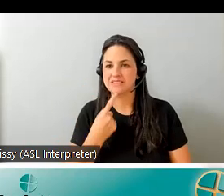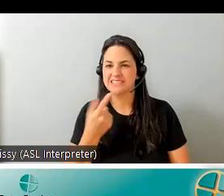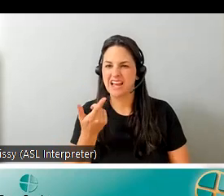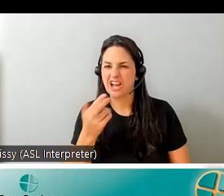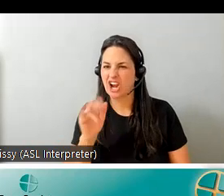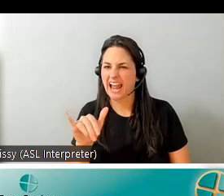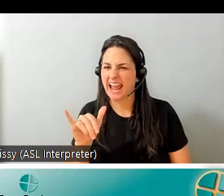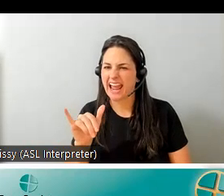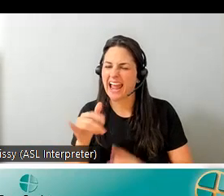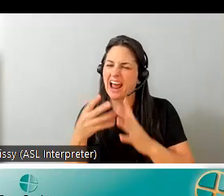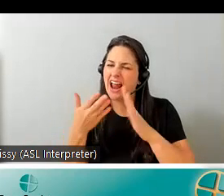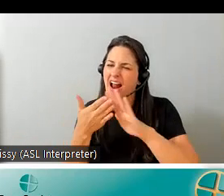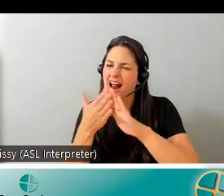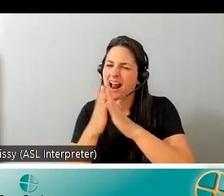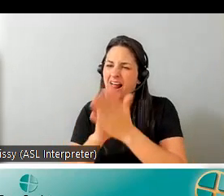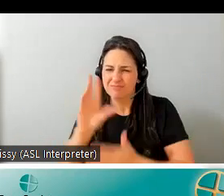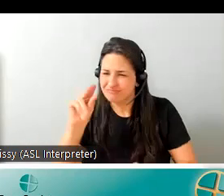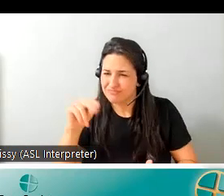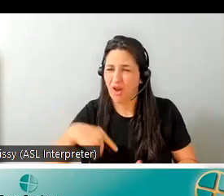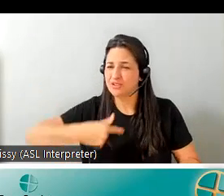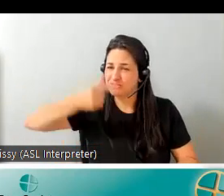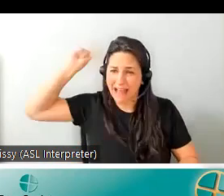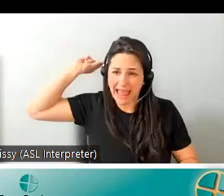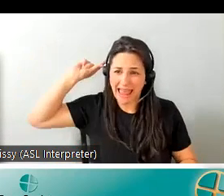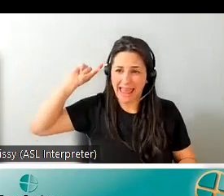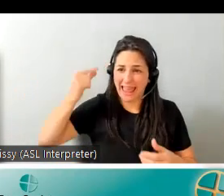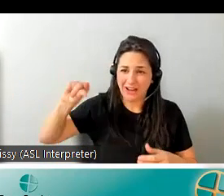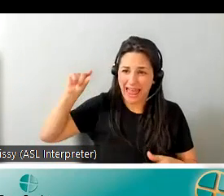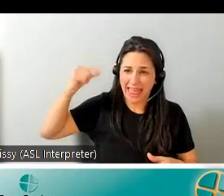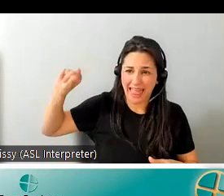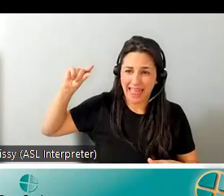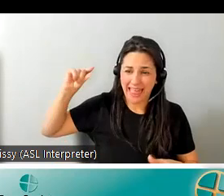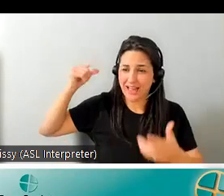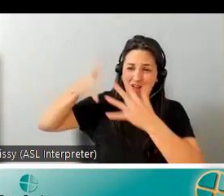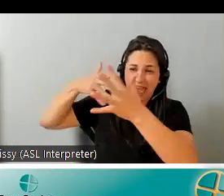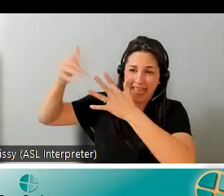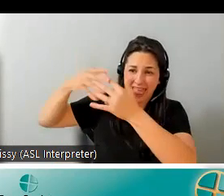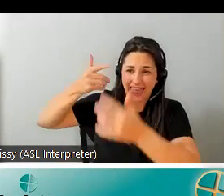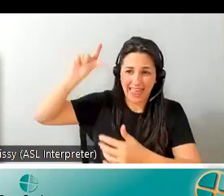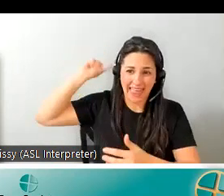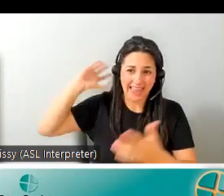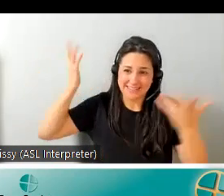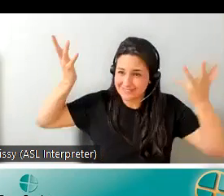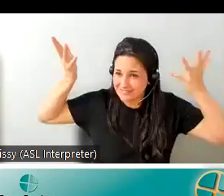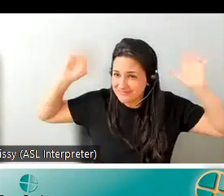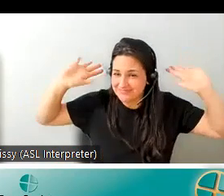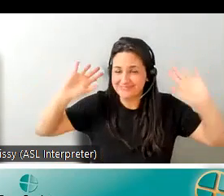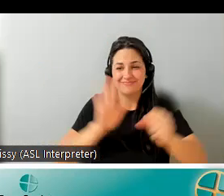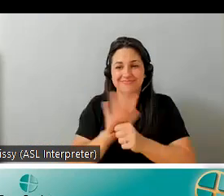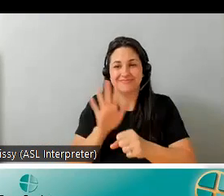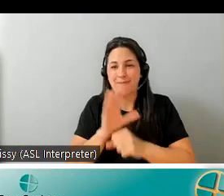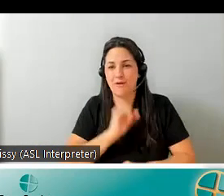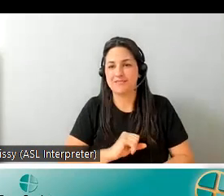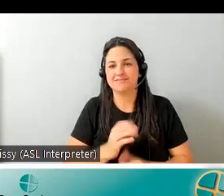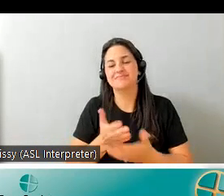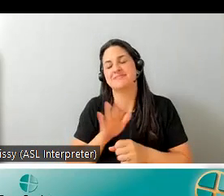it's not my hair is gray i'm an old guy so anyway that's enough about that uh so uh sorry